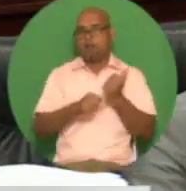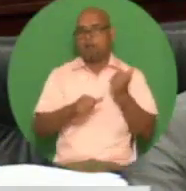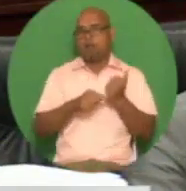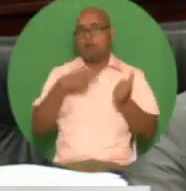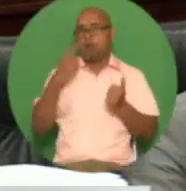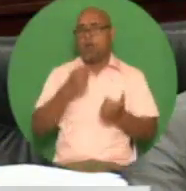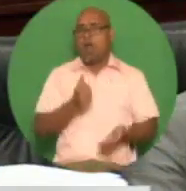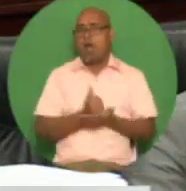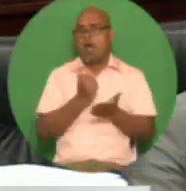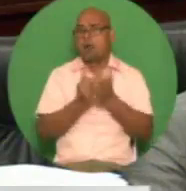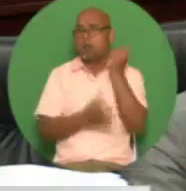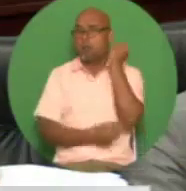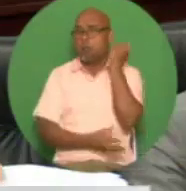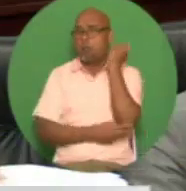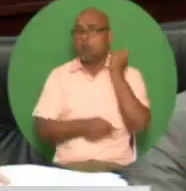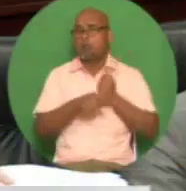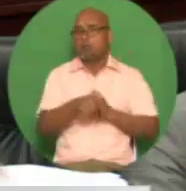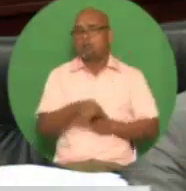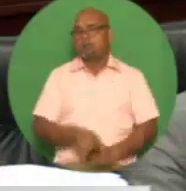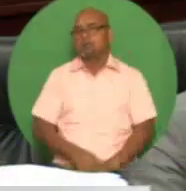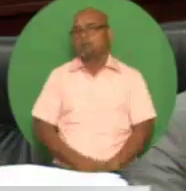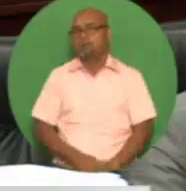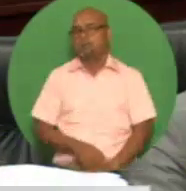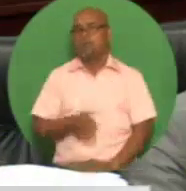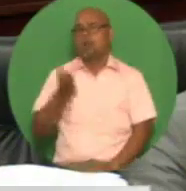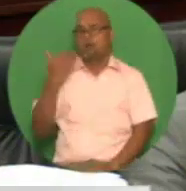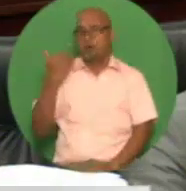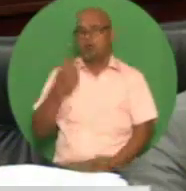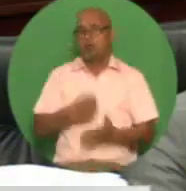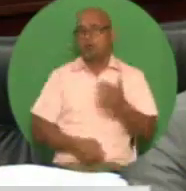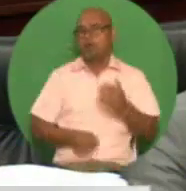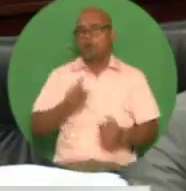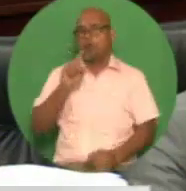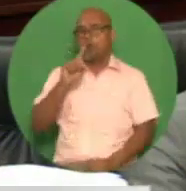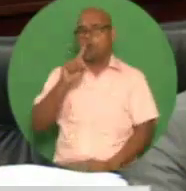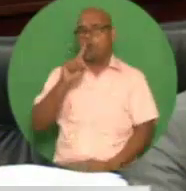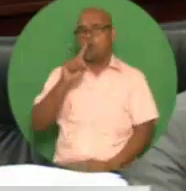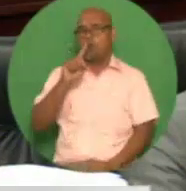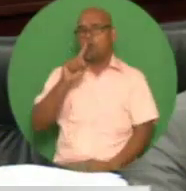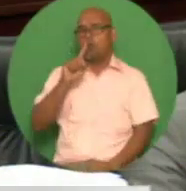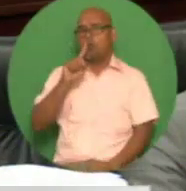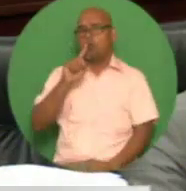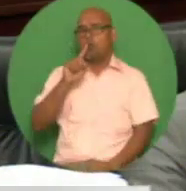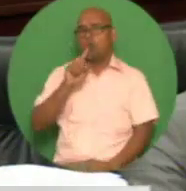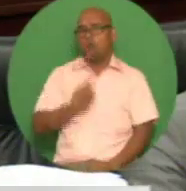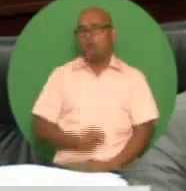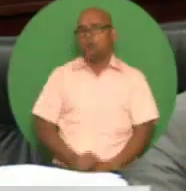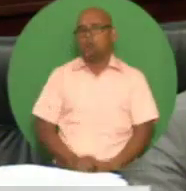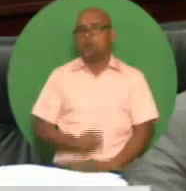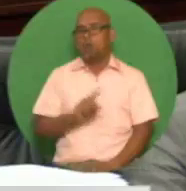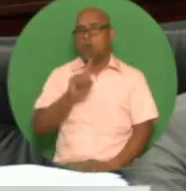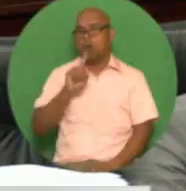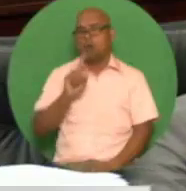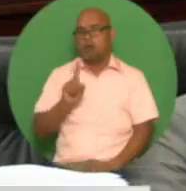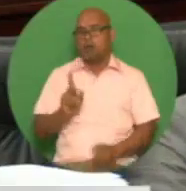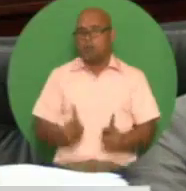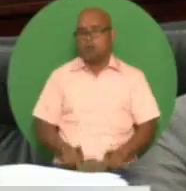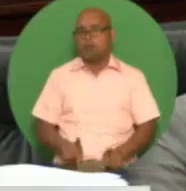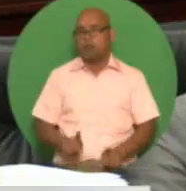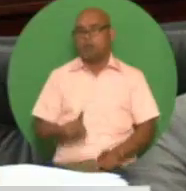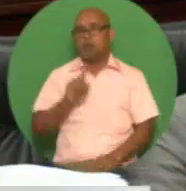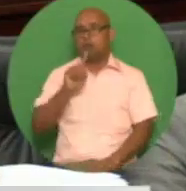i propose to increase the public assistance grant by 150 dollars as follows for one person from